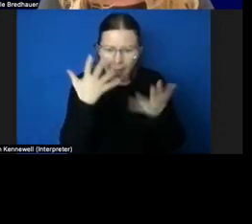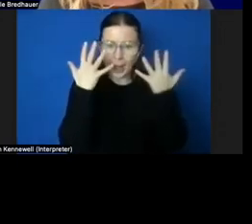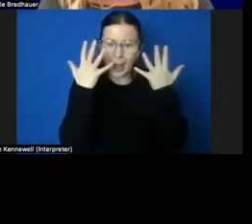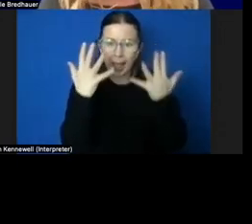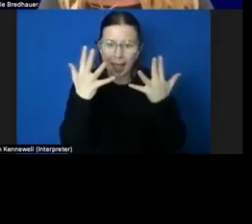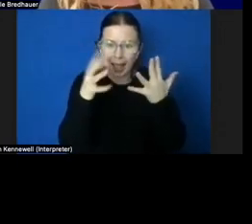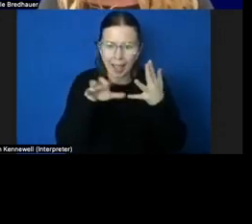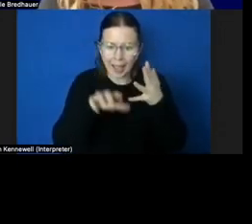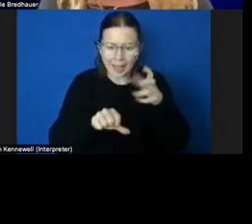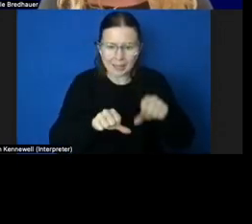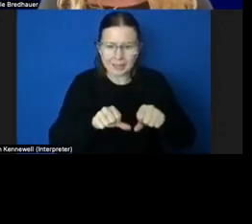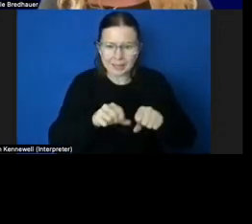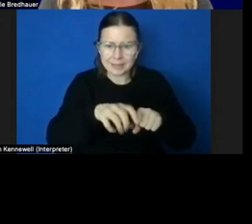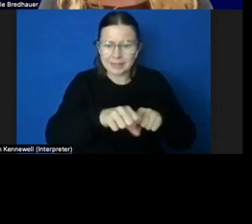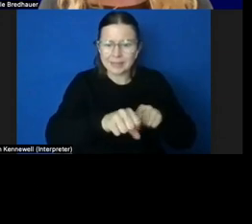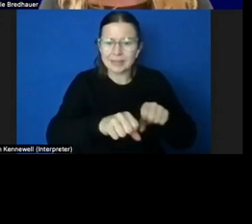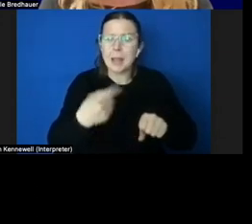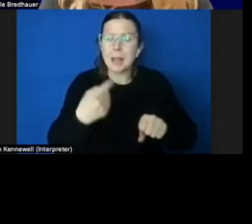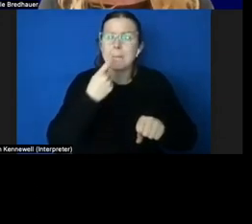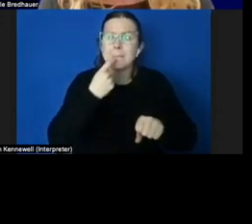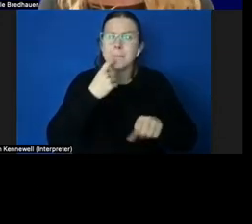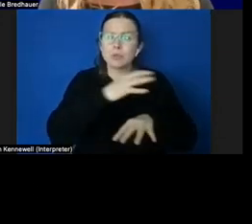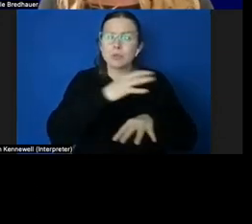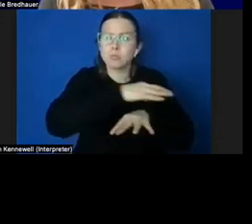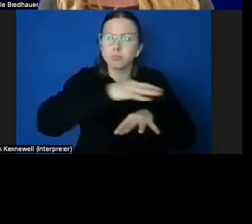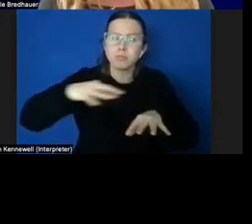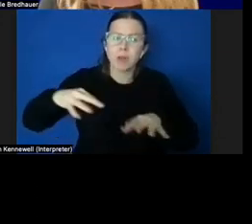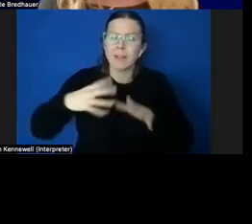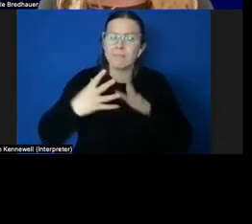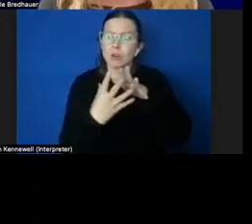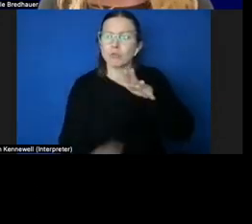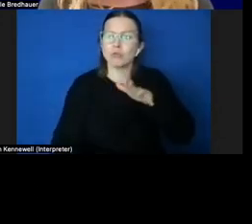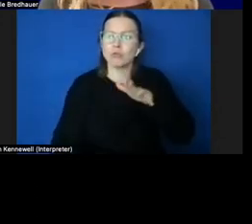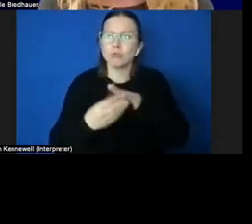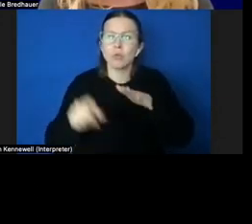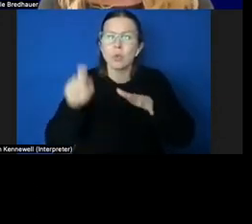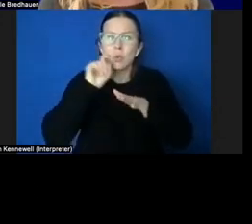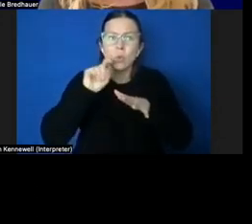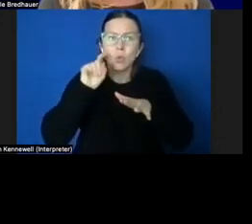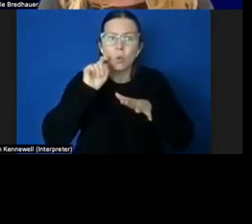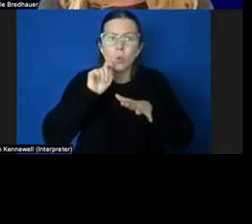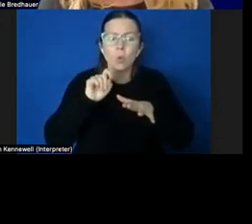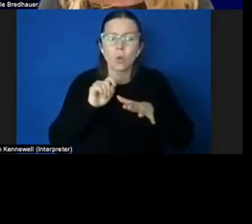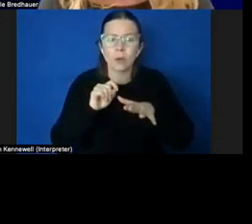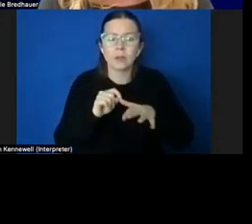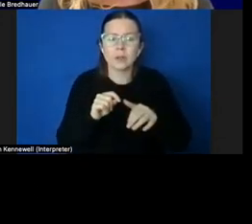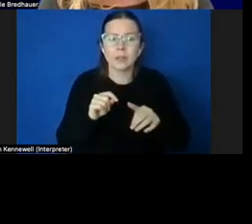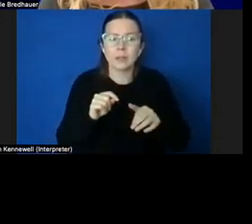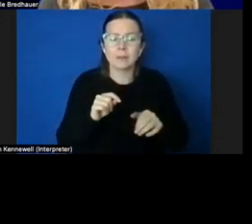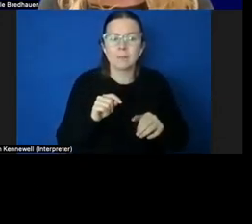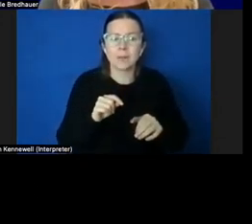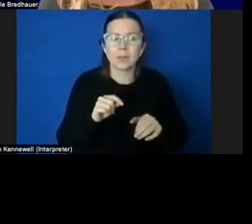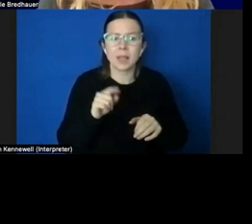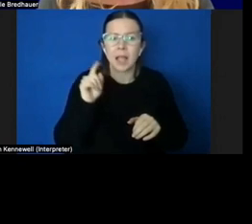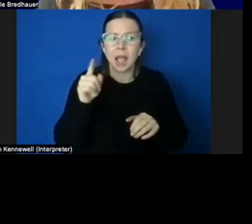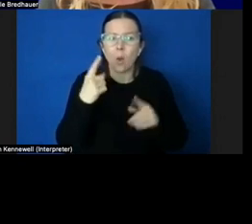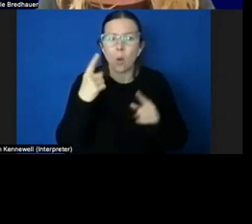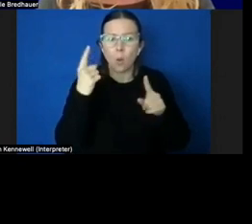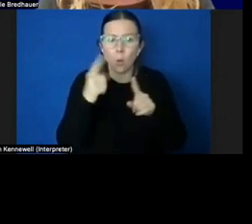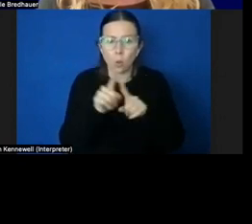on a drain, a metal drain. In one hand, he's holding a little rock